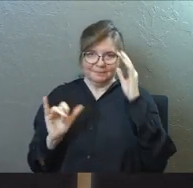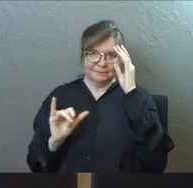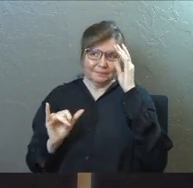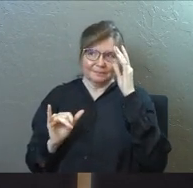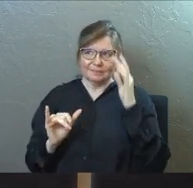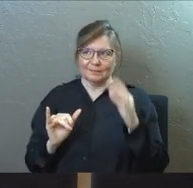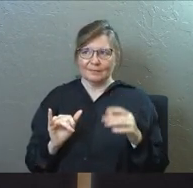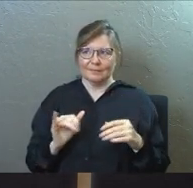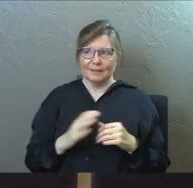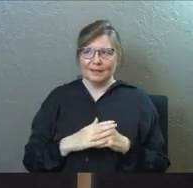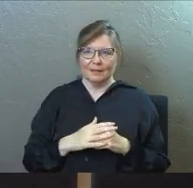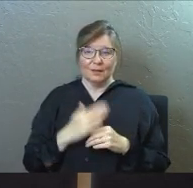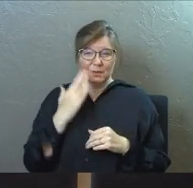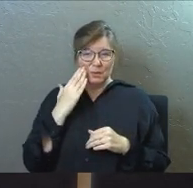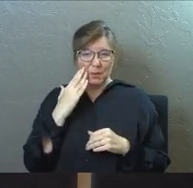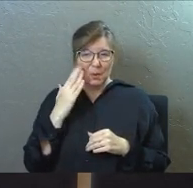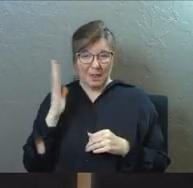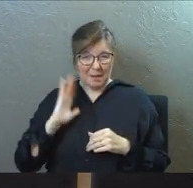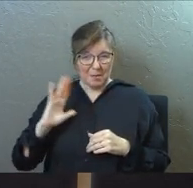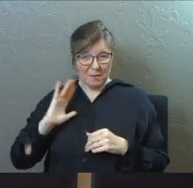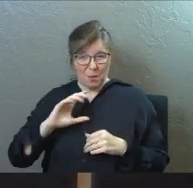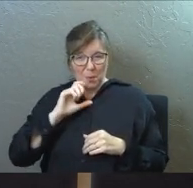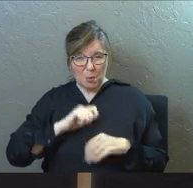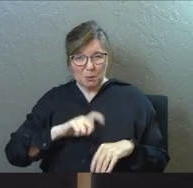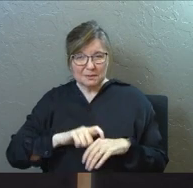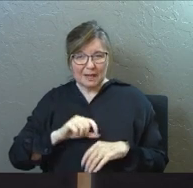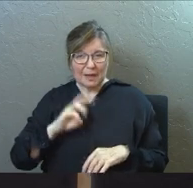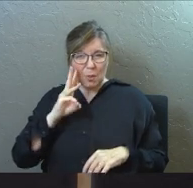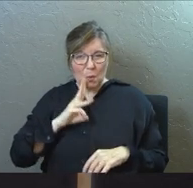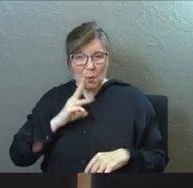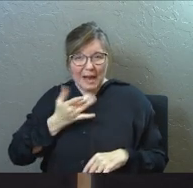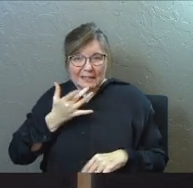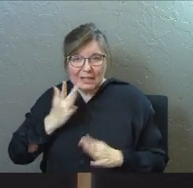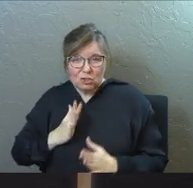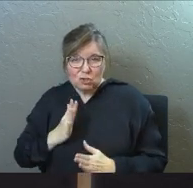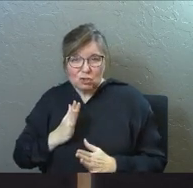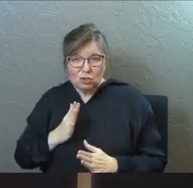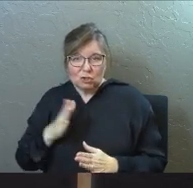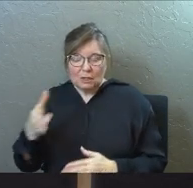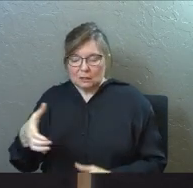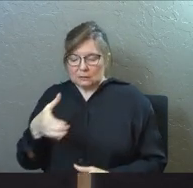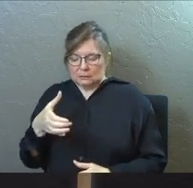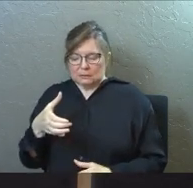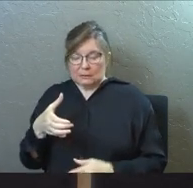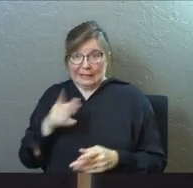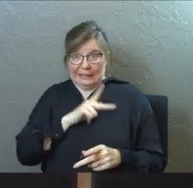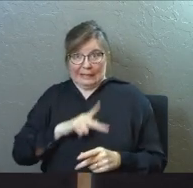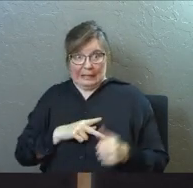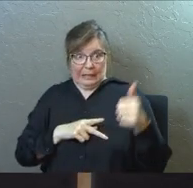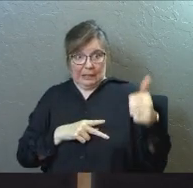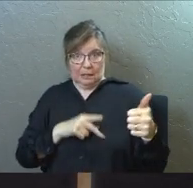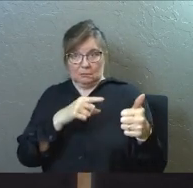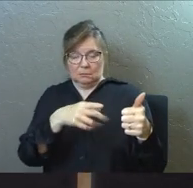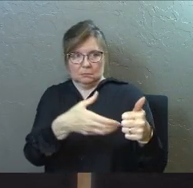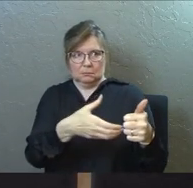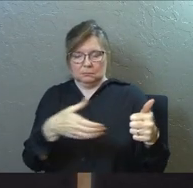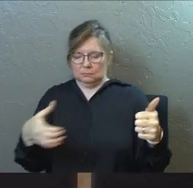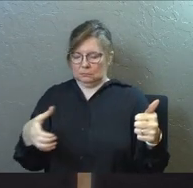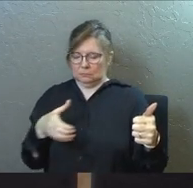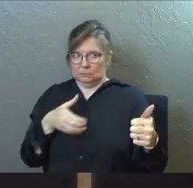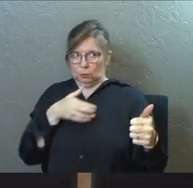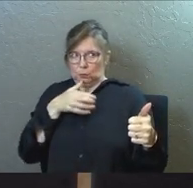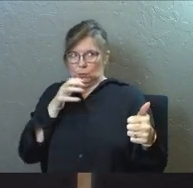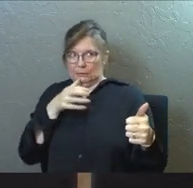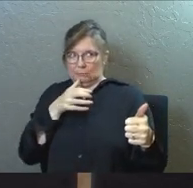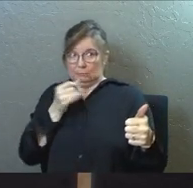kind of like a wine taster to the king, like you go drink it first, and if you don't die, then we might, so